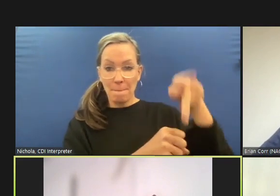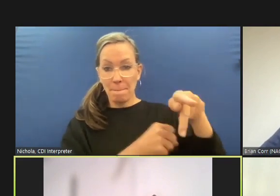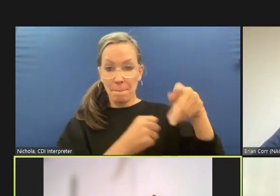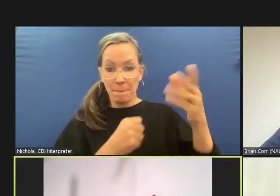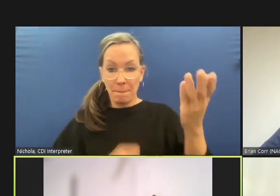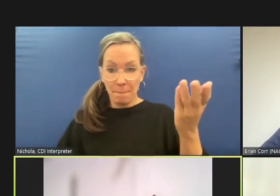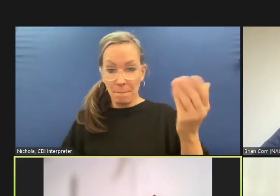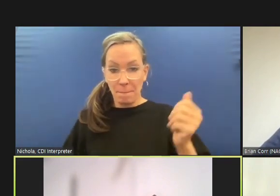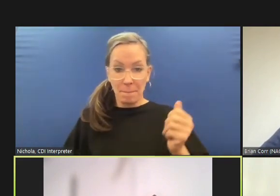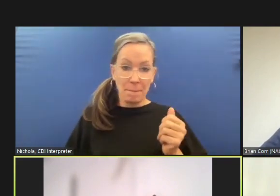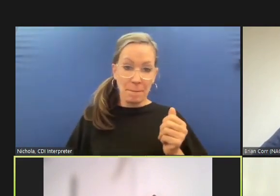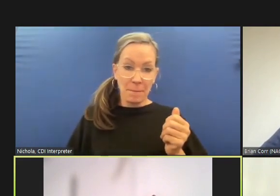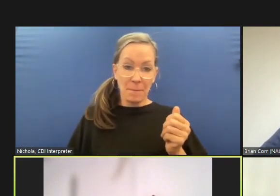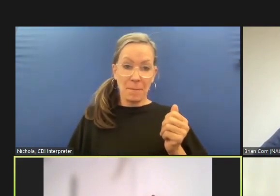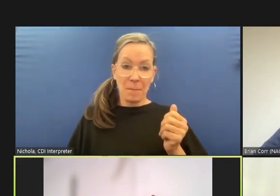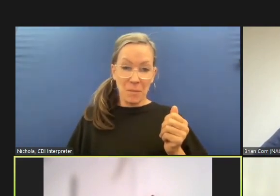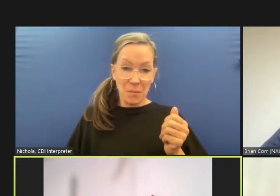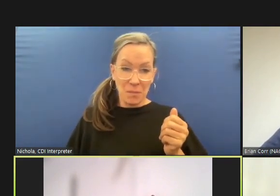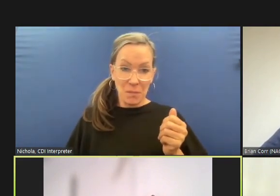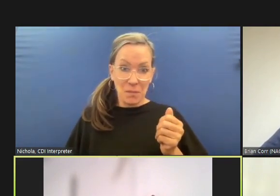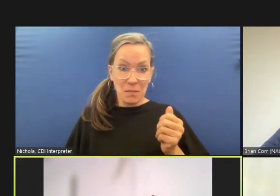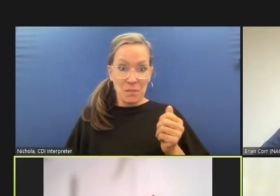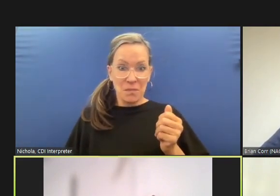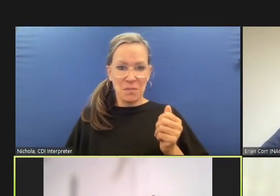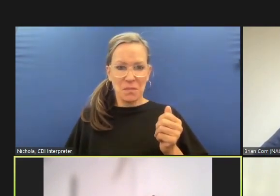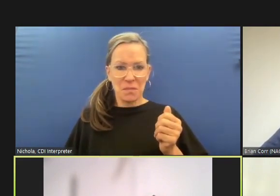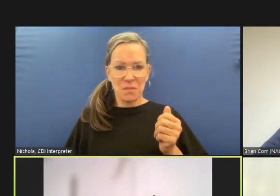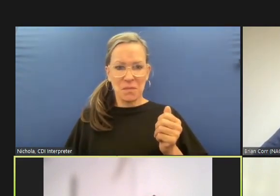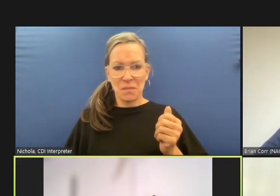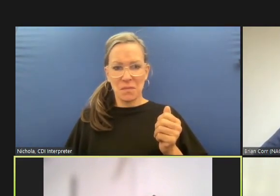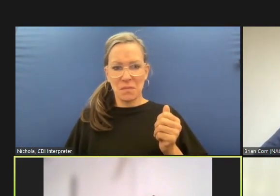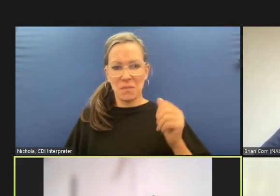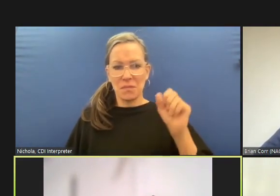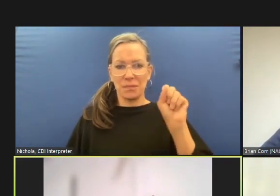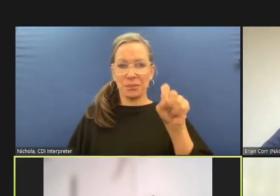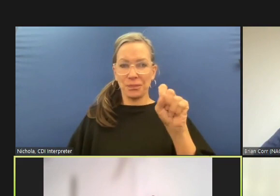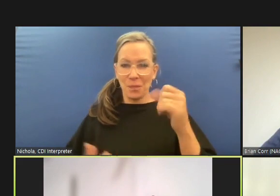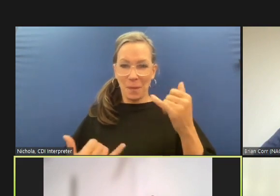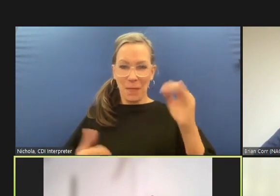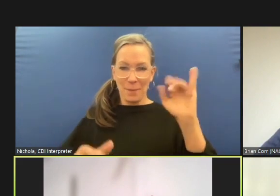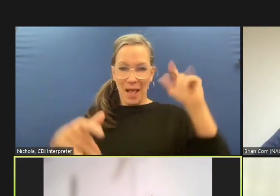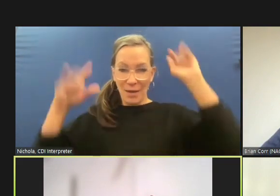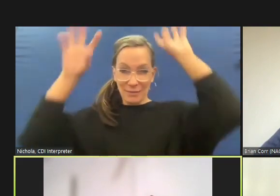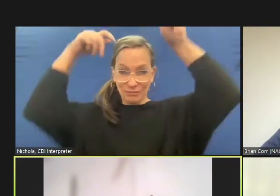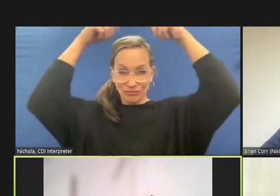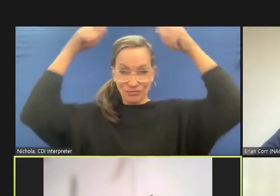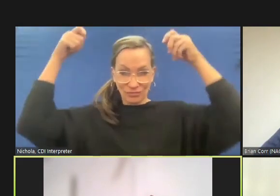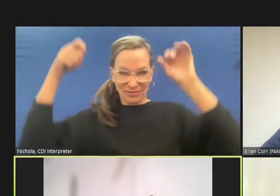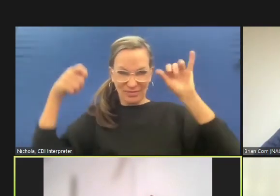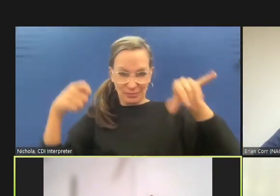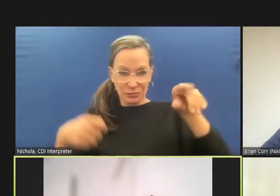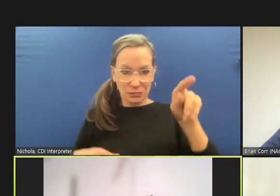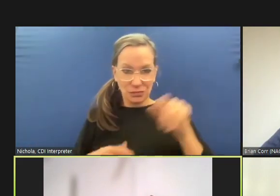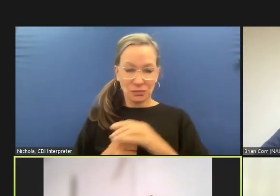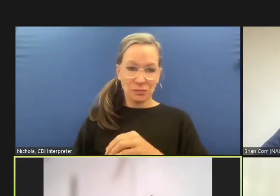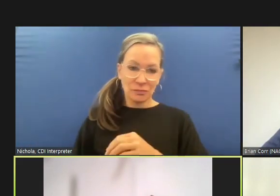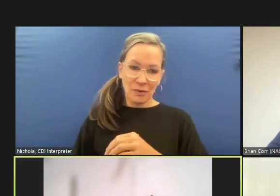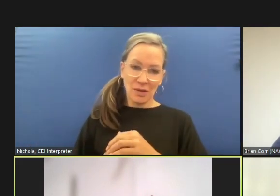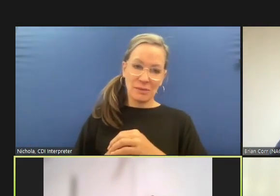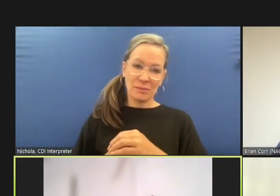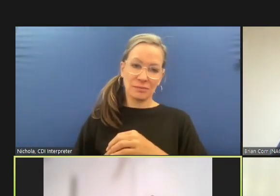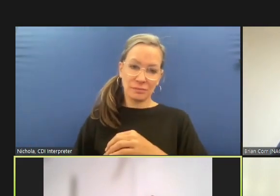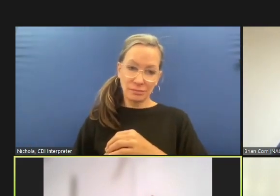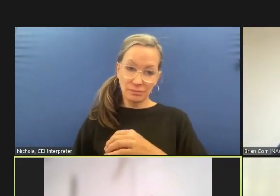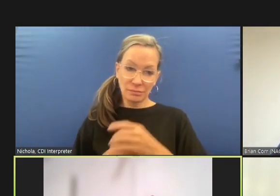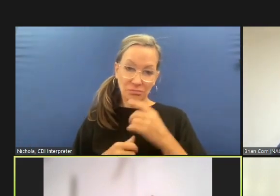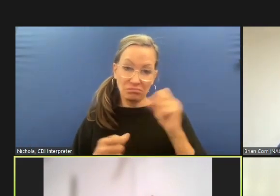the questions and comments coming in brian um that makes sense um and um we can go ahead and move into